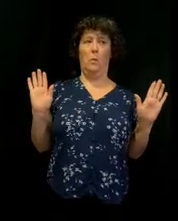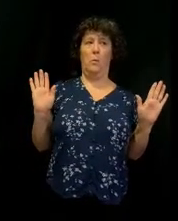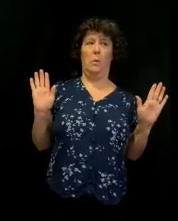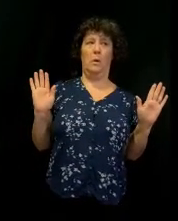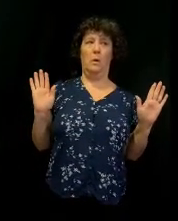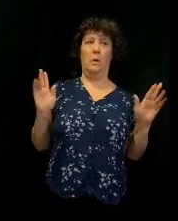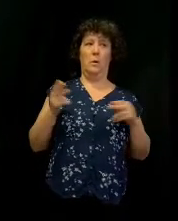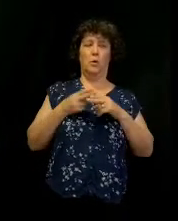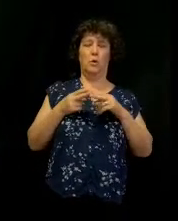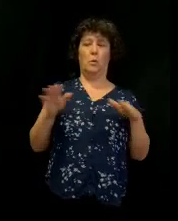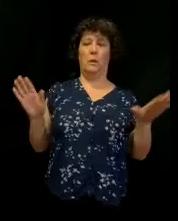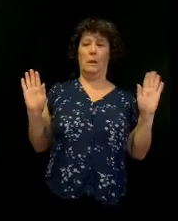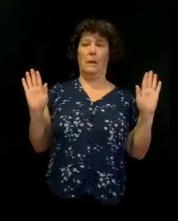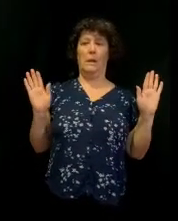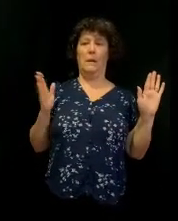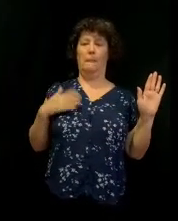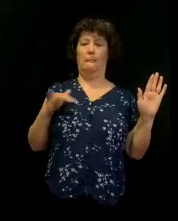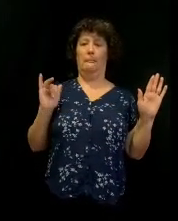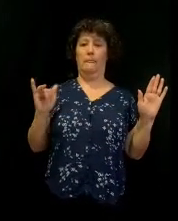That was a huge step for me.